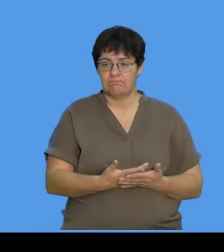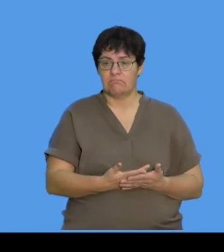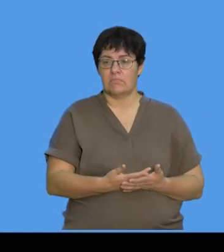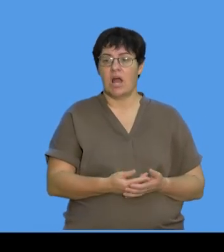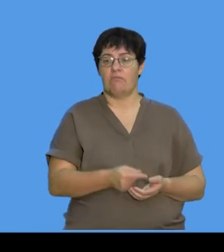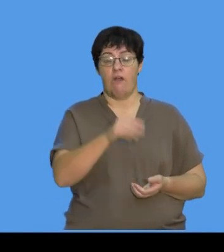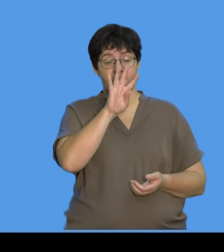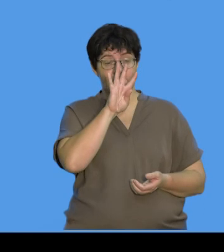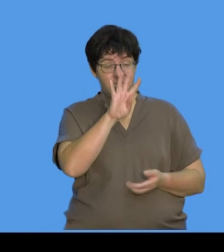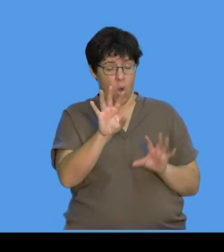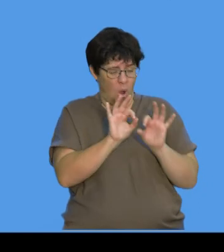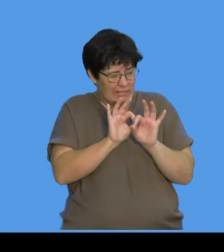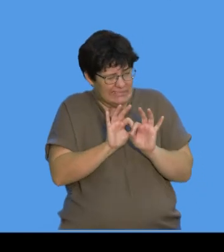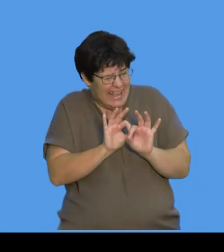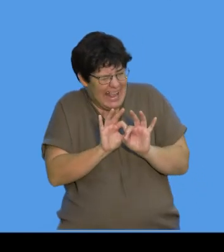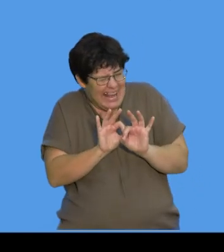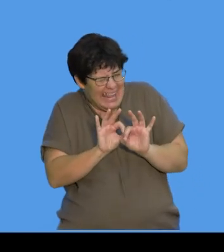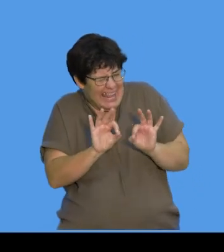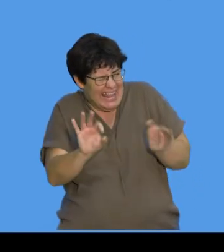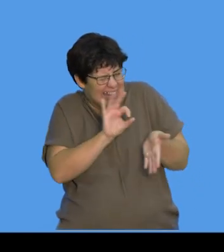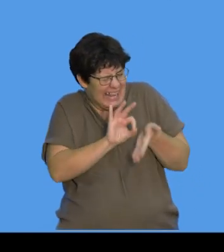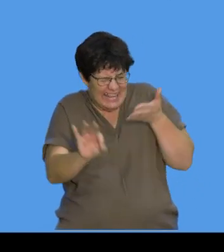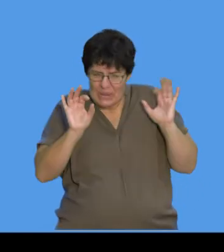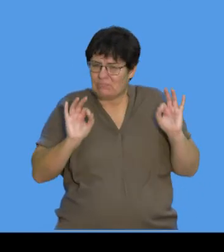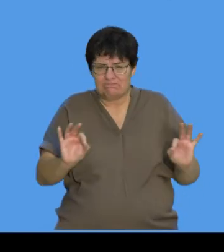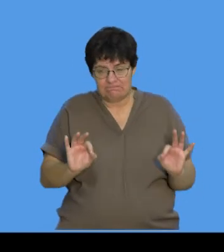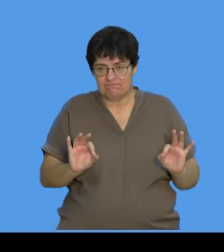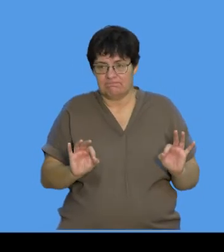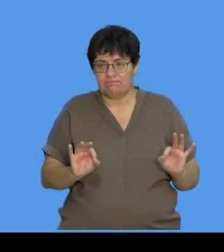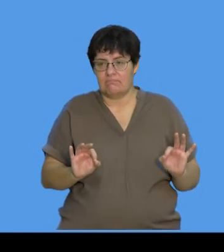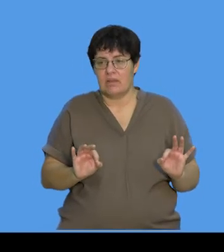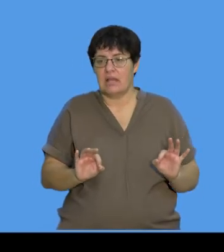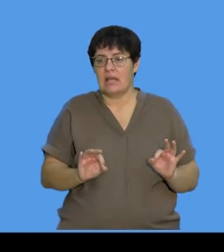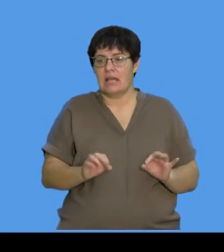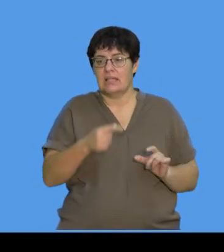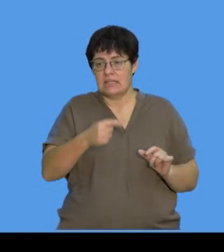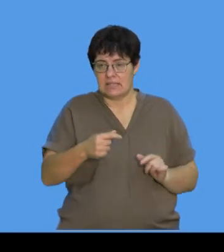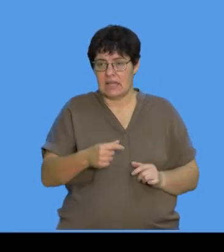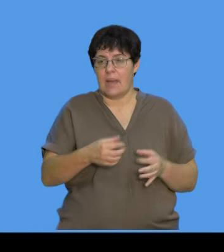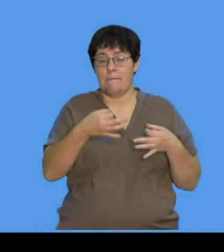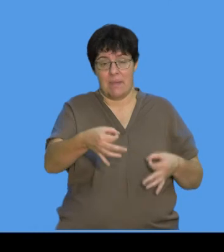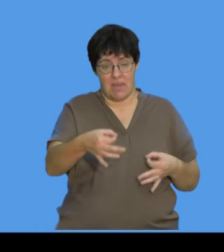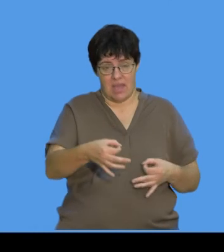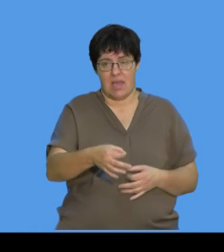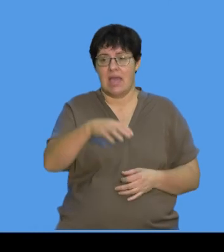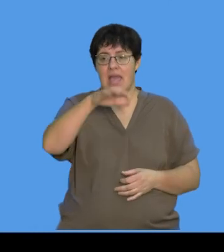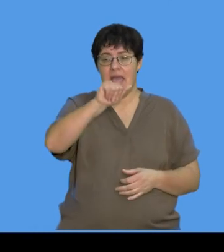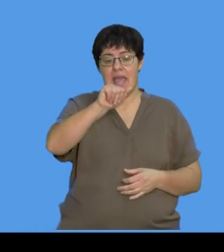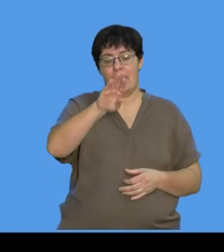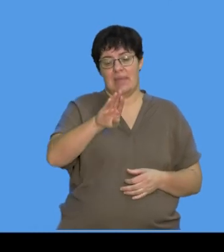disinfected. They're pure. They've got nothing on them. And the paper discs, A, B, C, and D,